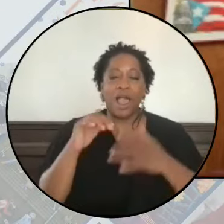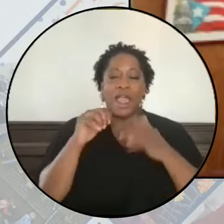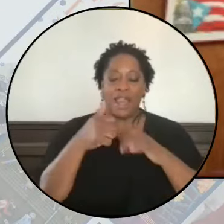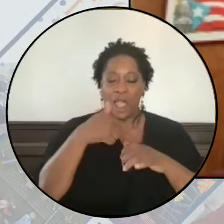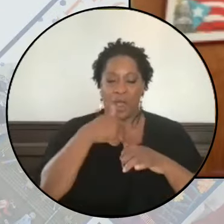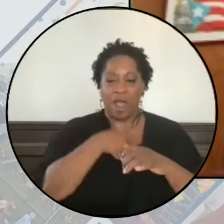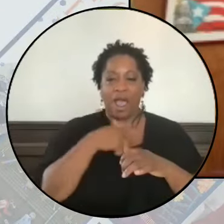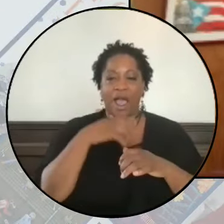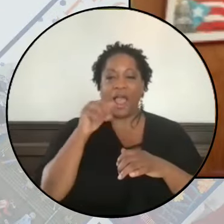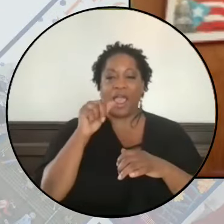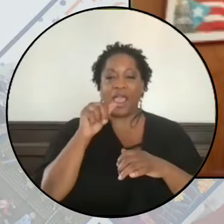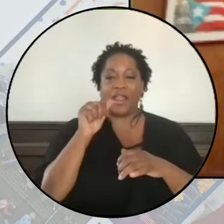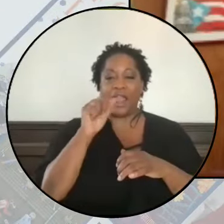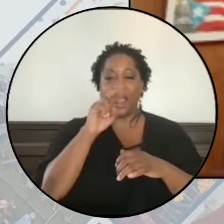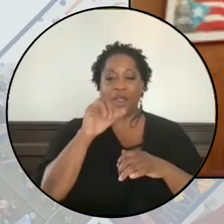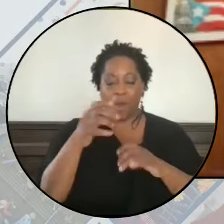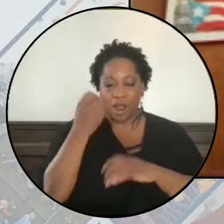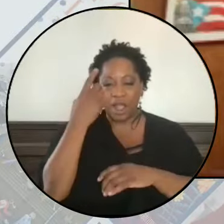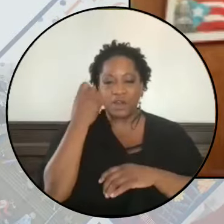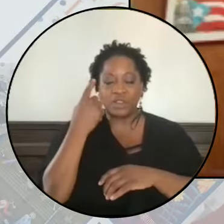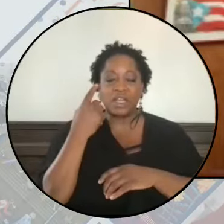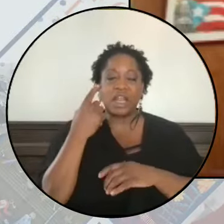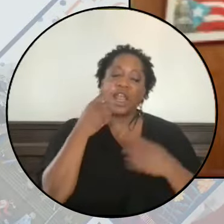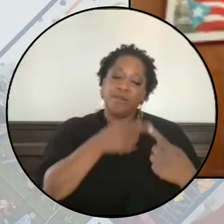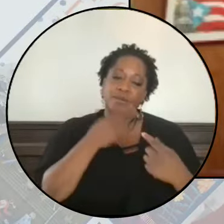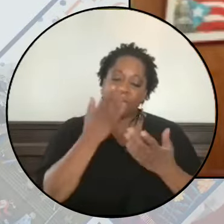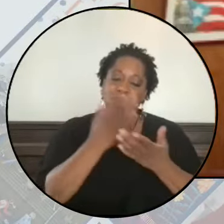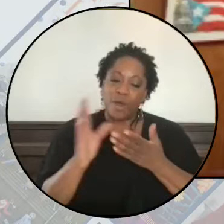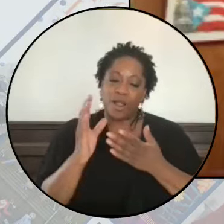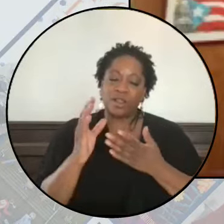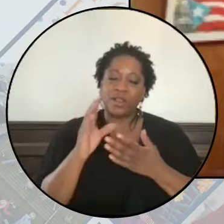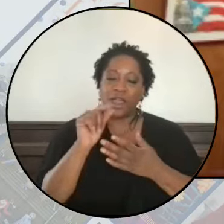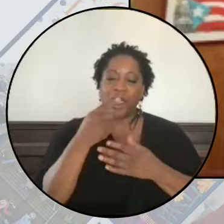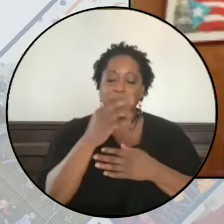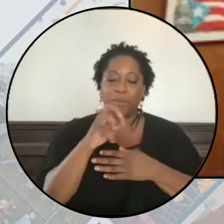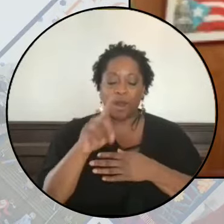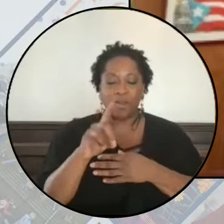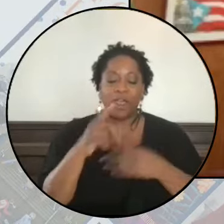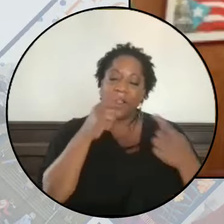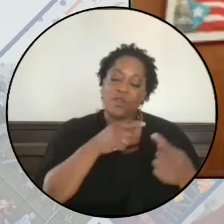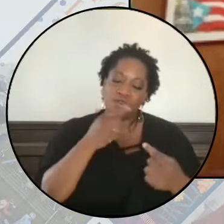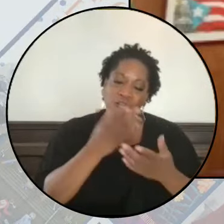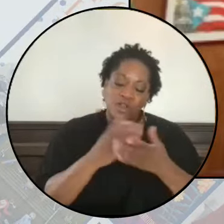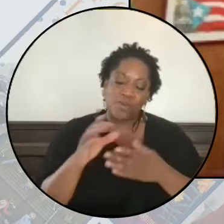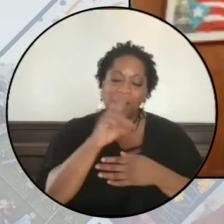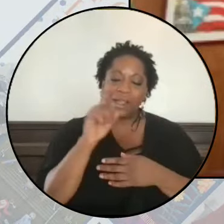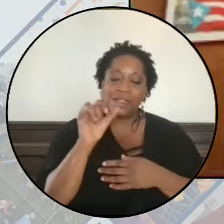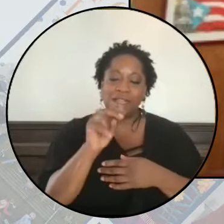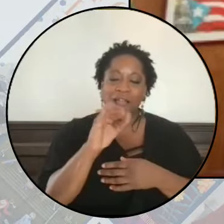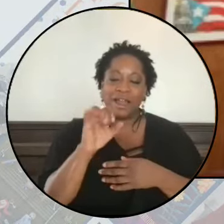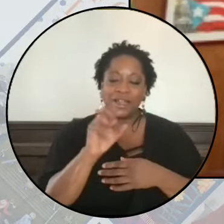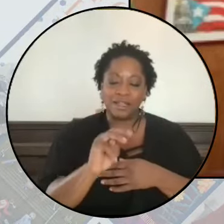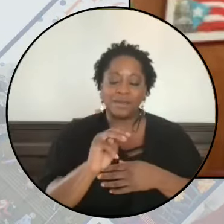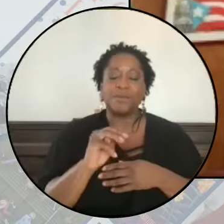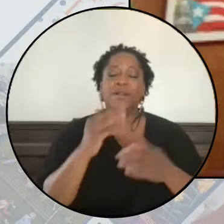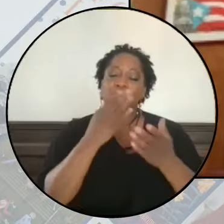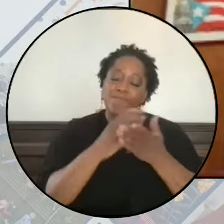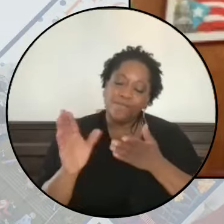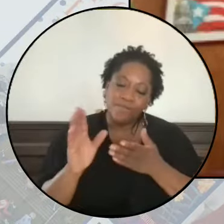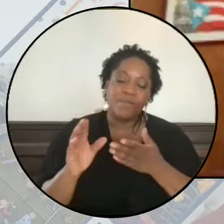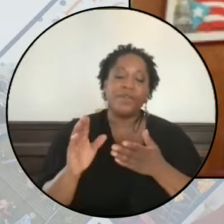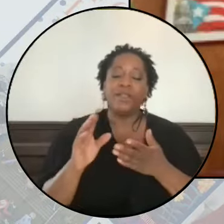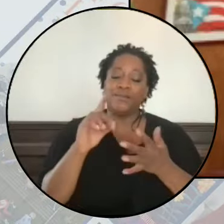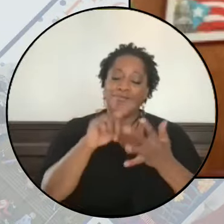I and AROC understand the struggle to abolish apartheid, the struggle to abolish Zionism, the struggle to abolish